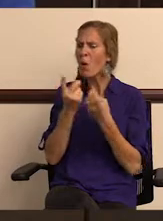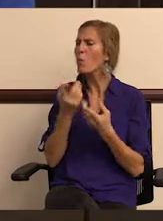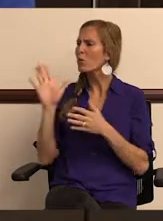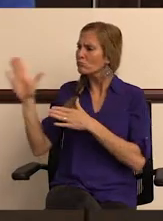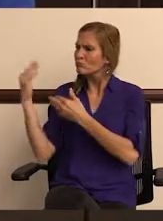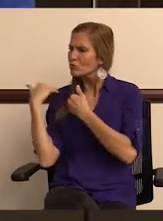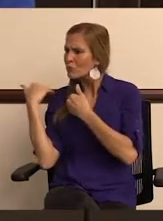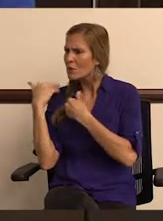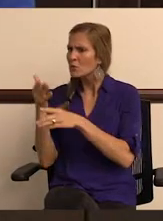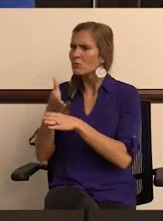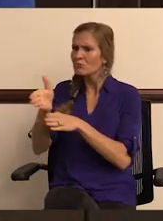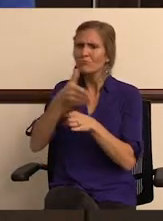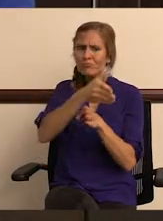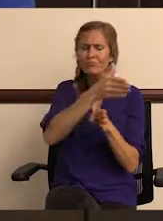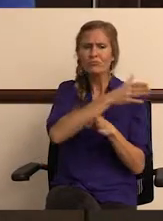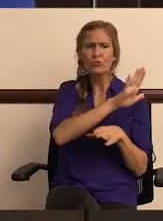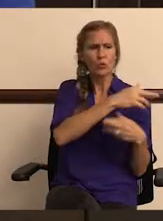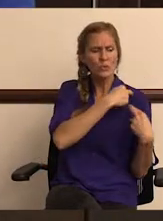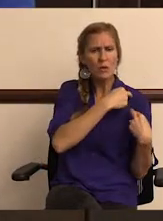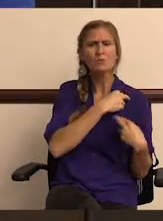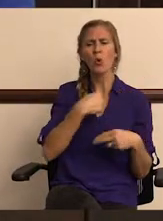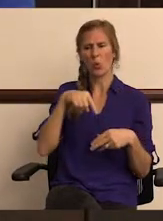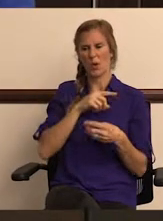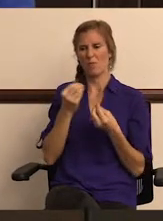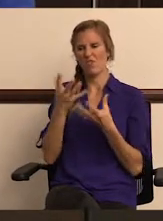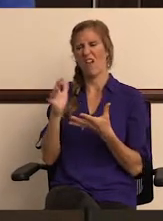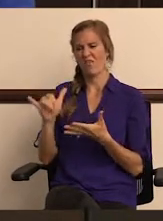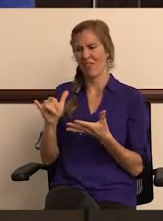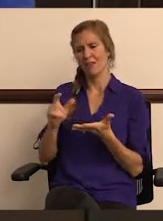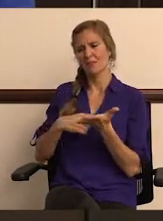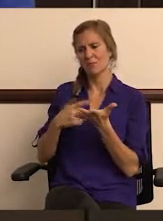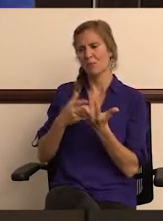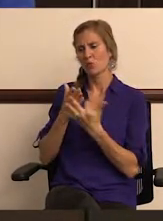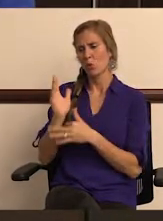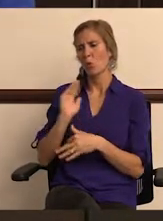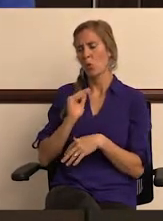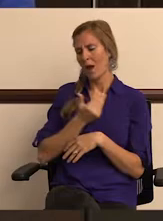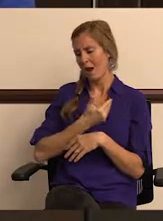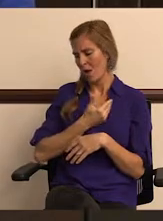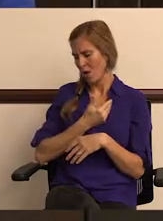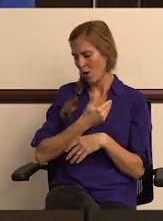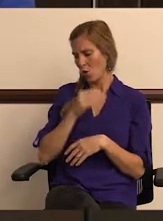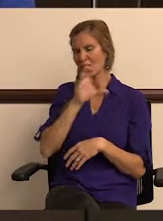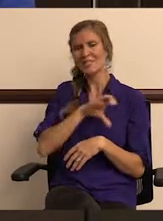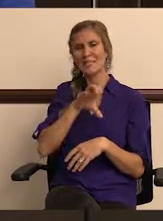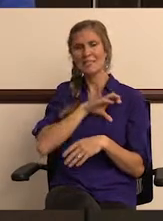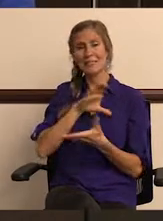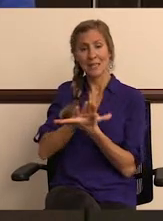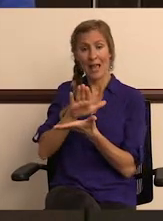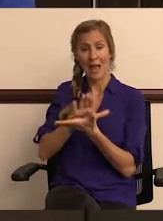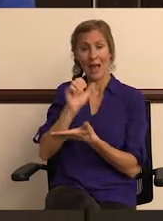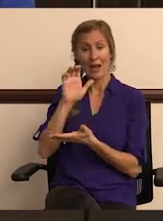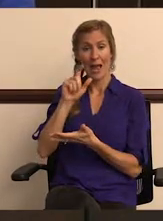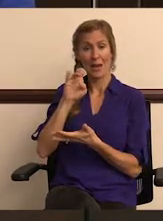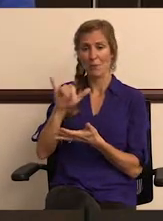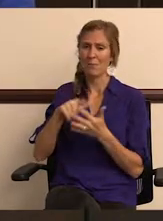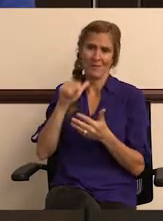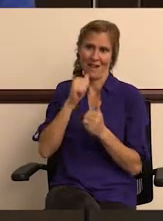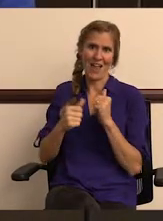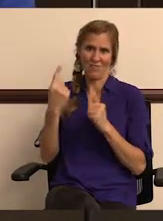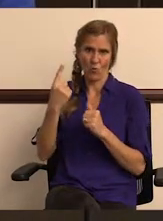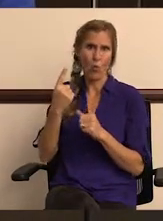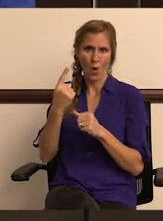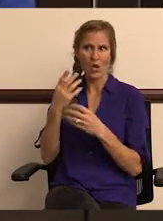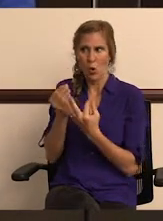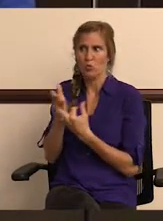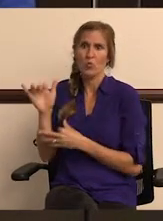department are responsible for. We provide that sometimes through our Citizens Academy, but